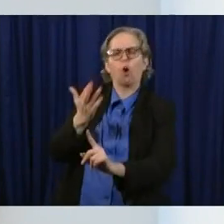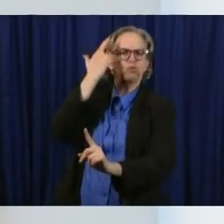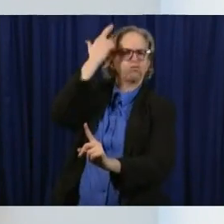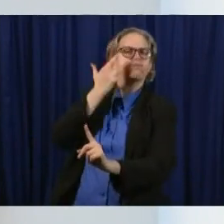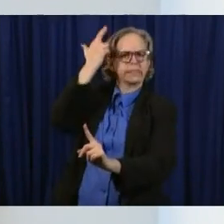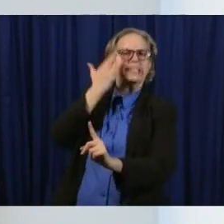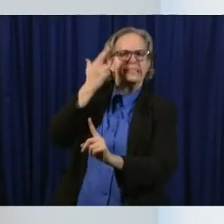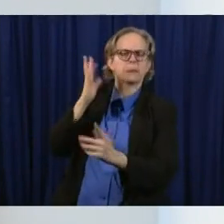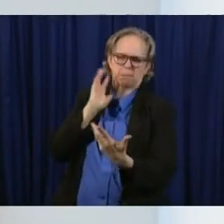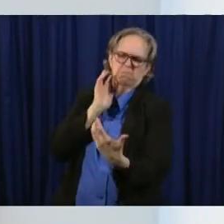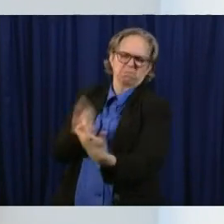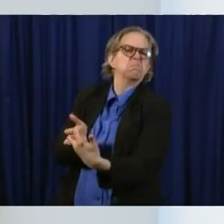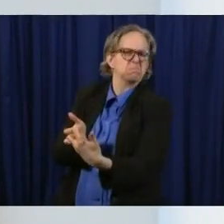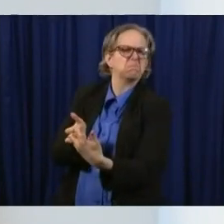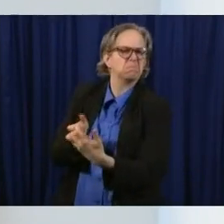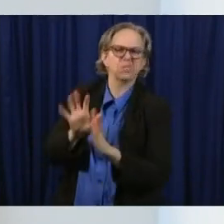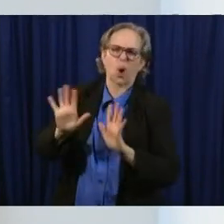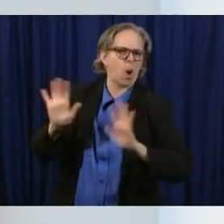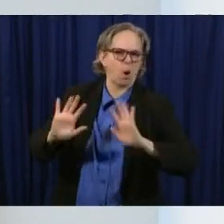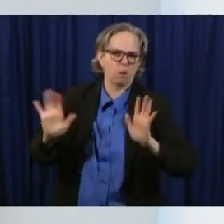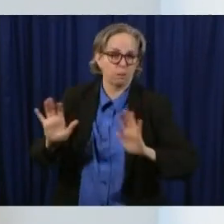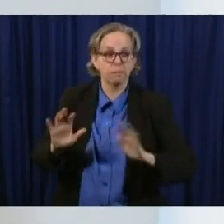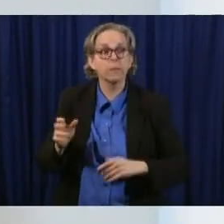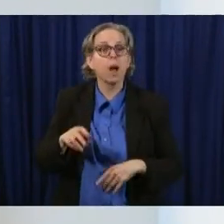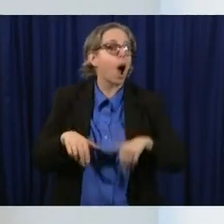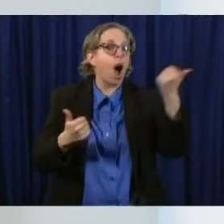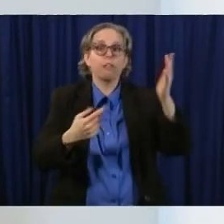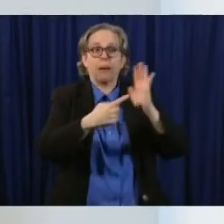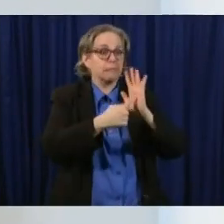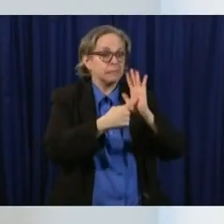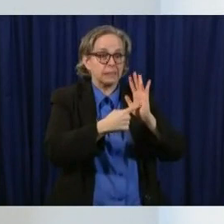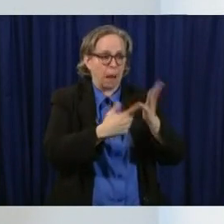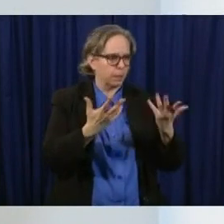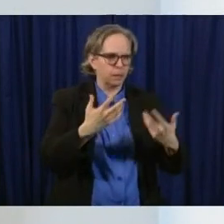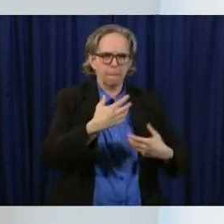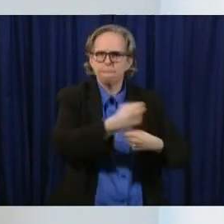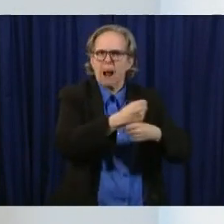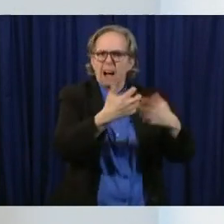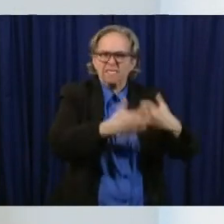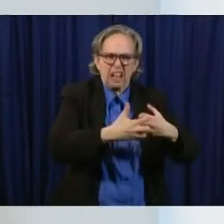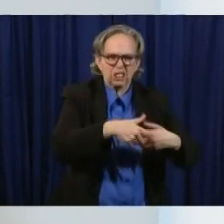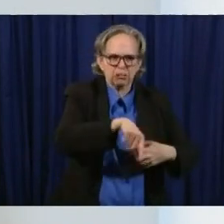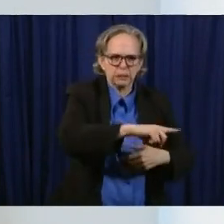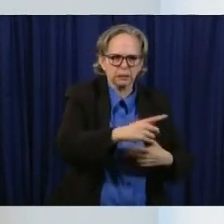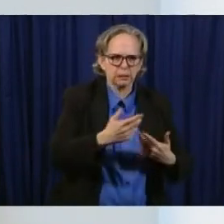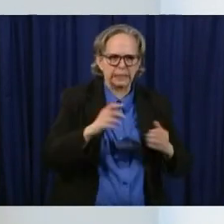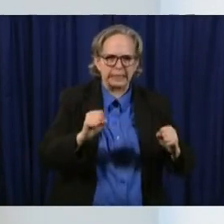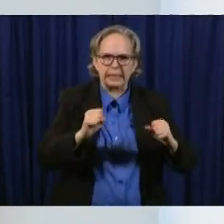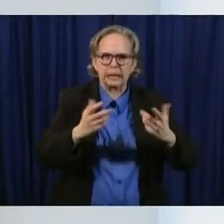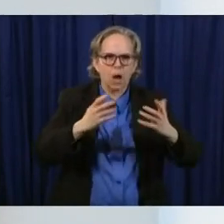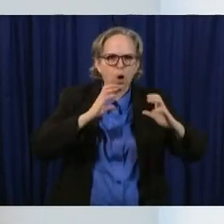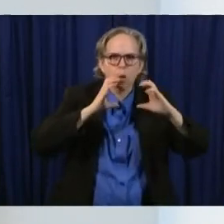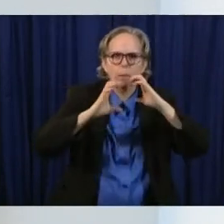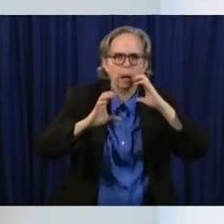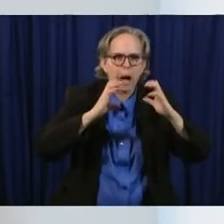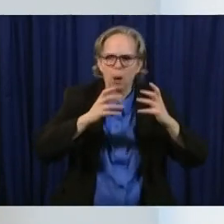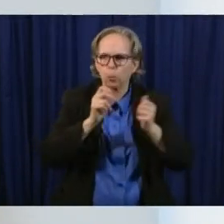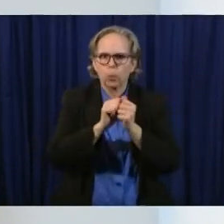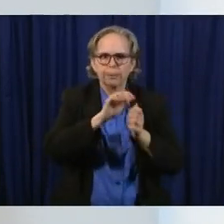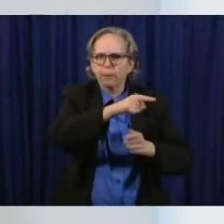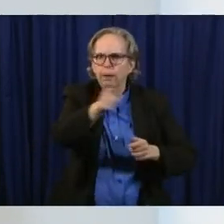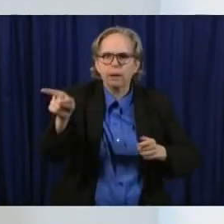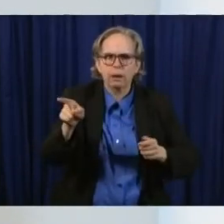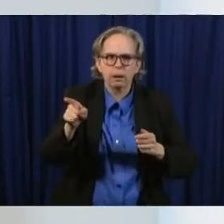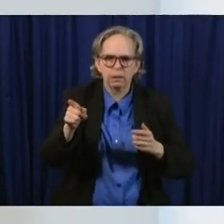another case in a manufacturing facility where there needs to be a clear line of communication was one example that was provided to us